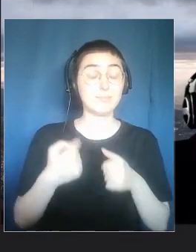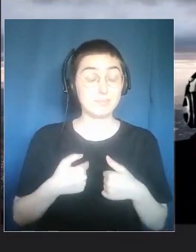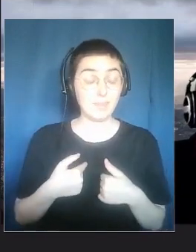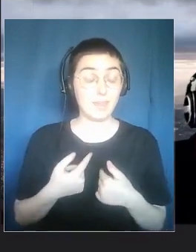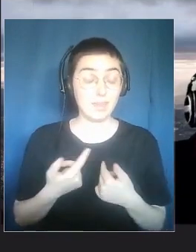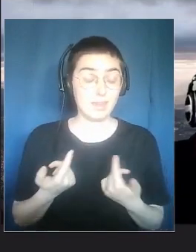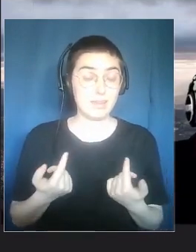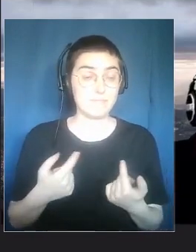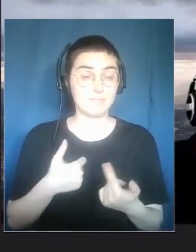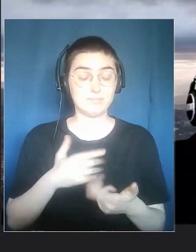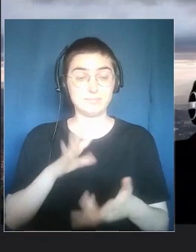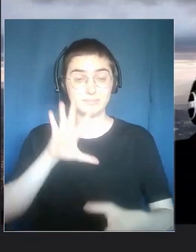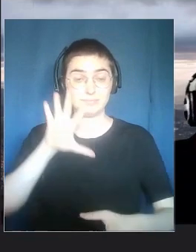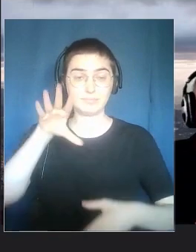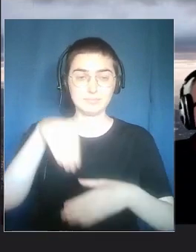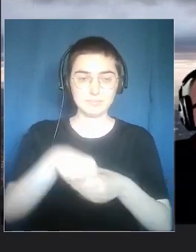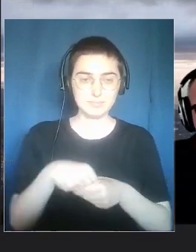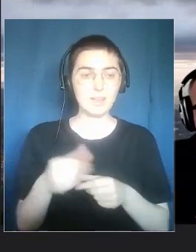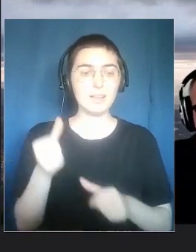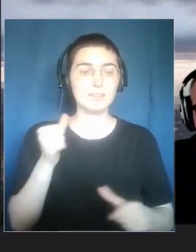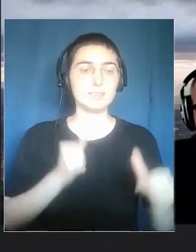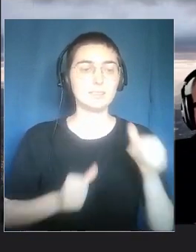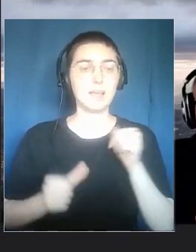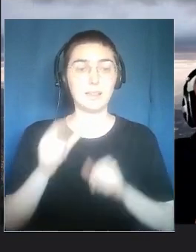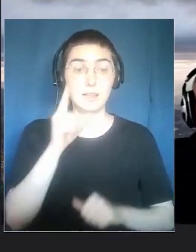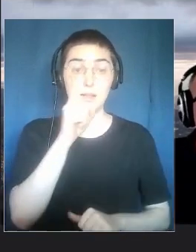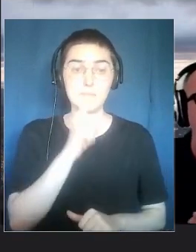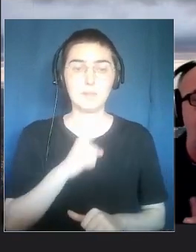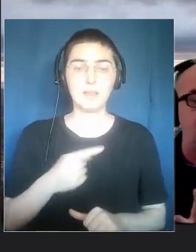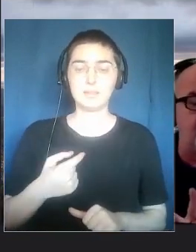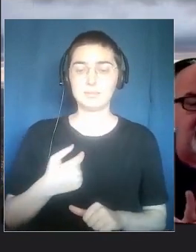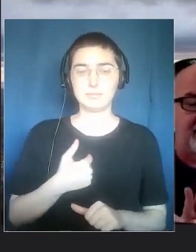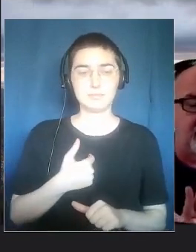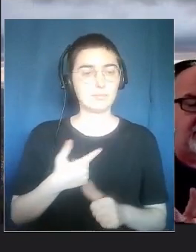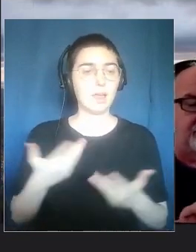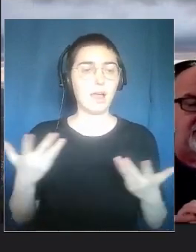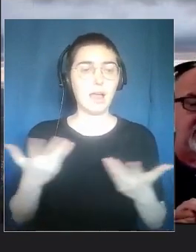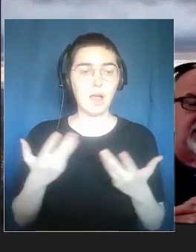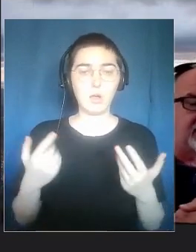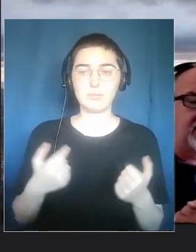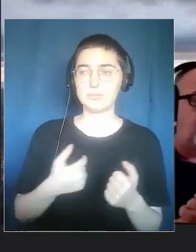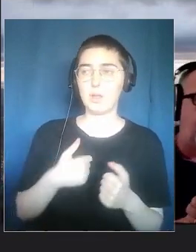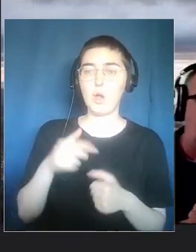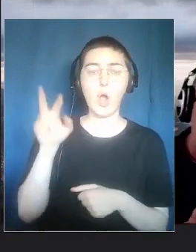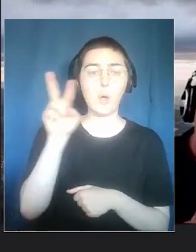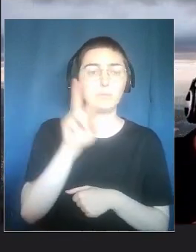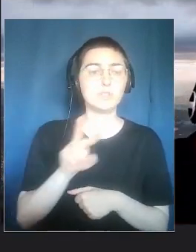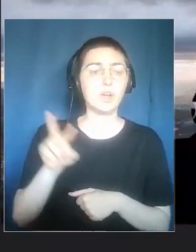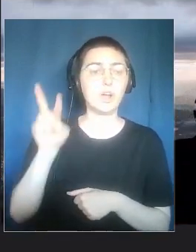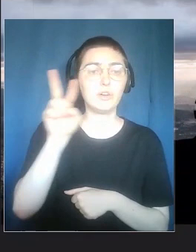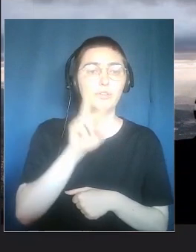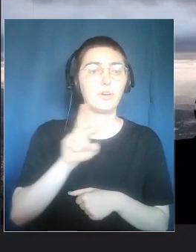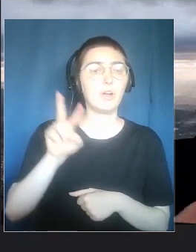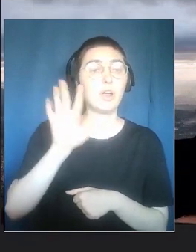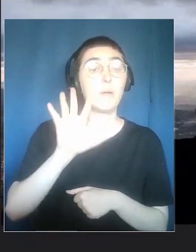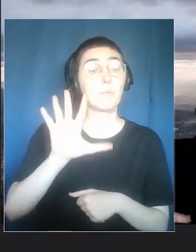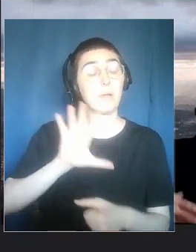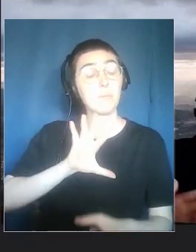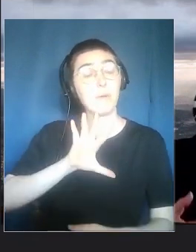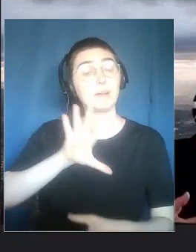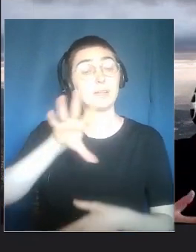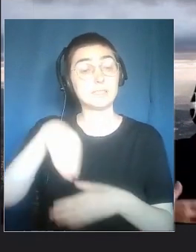we get in a Silent Play model, we are,